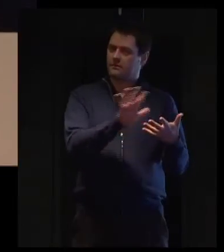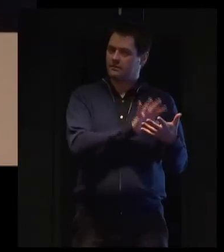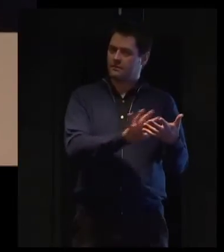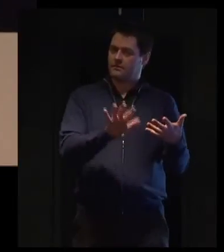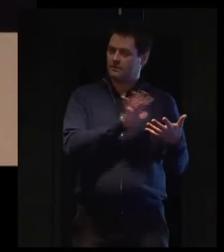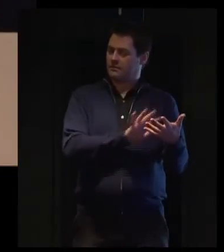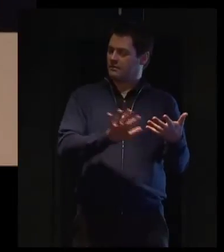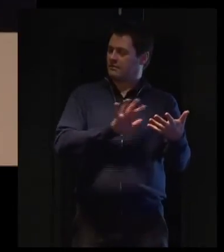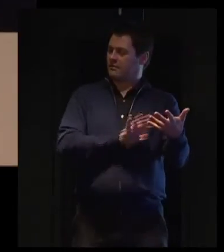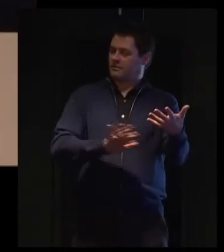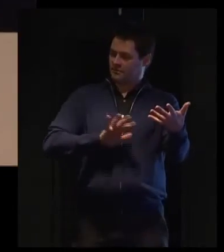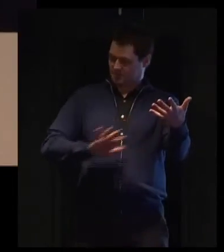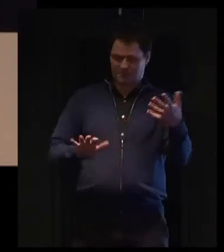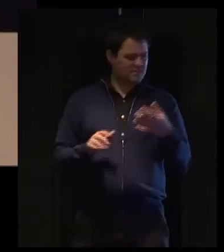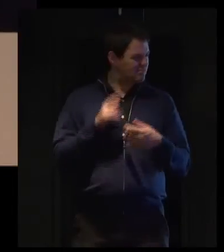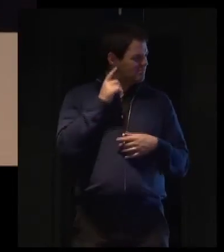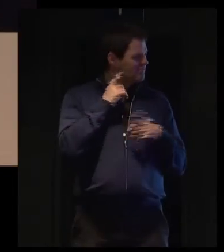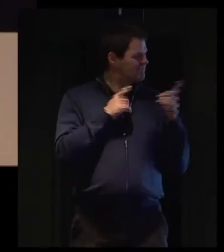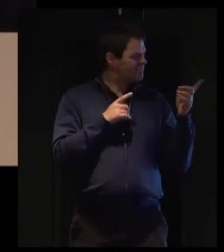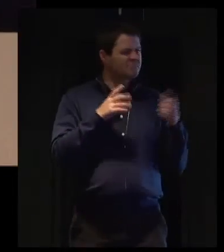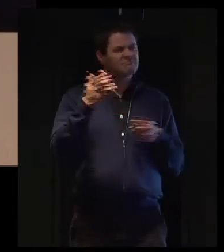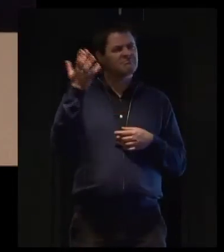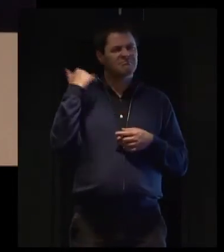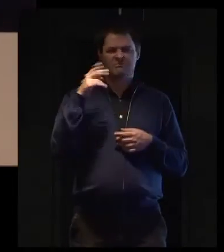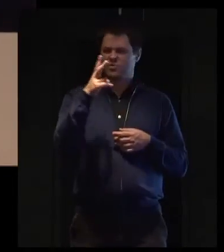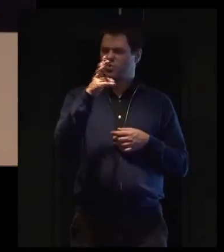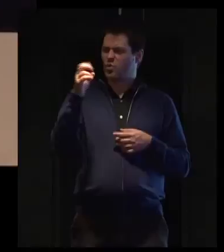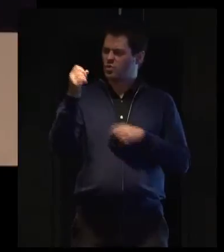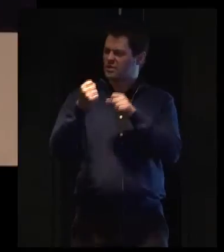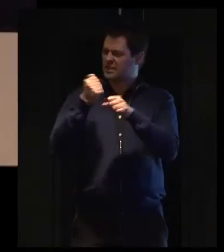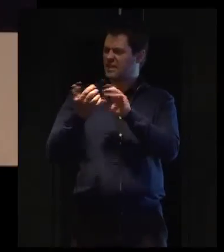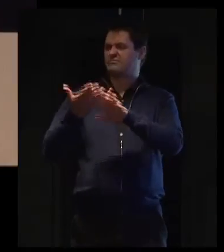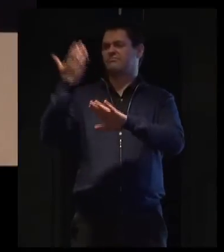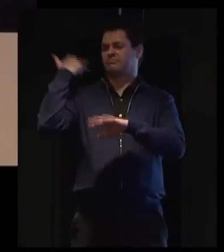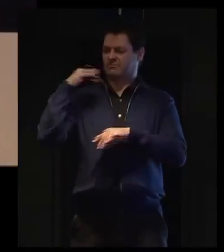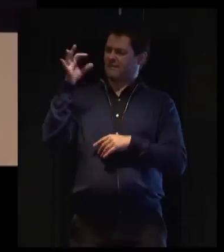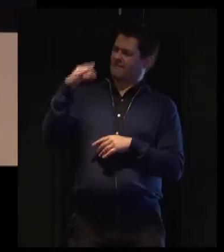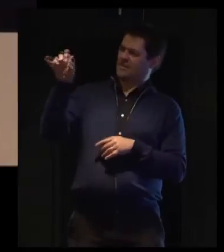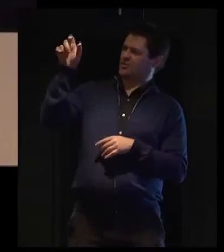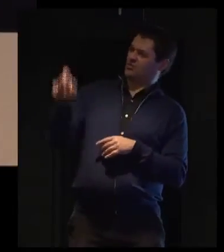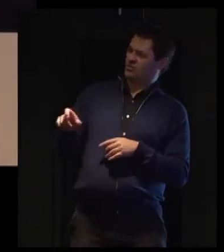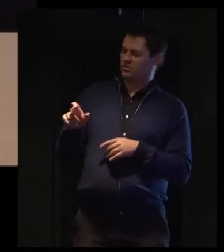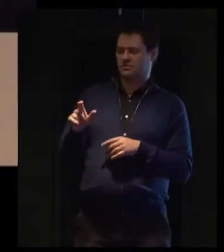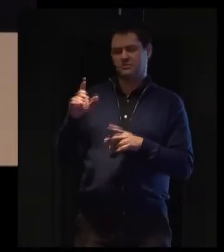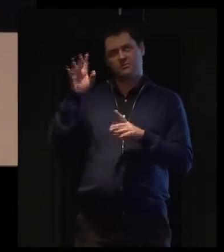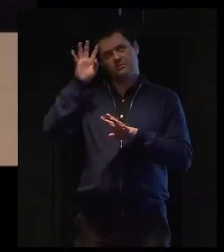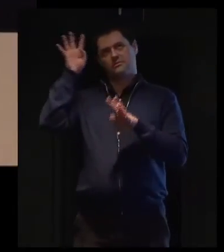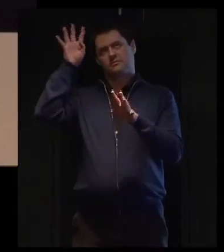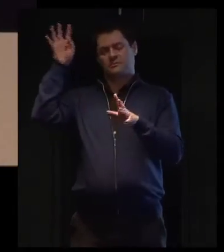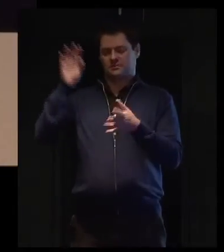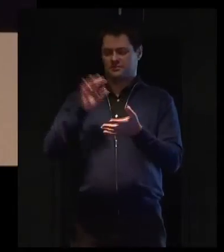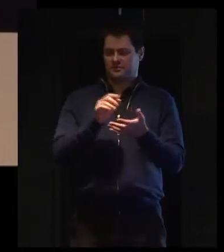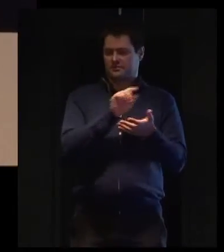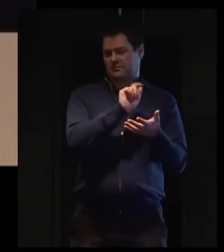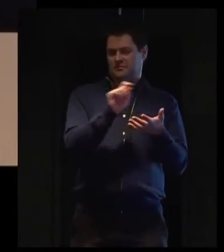It was, I believe, introduced over 200 years ago and invented by a French schoolboy called Louis Braille.